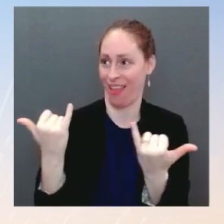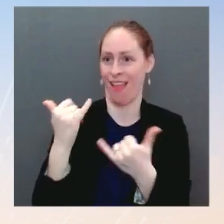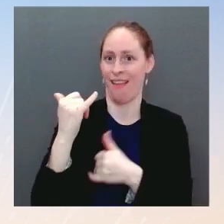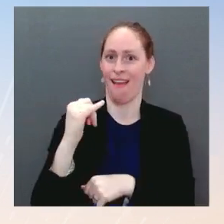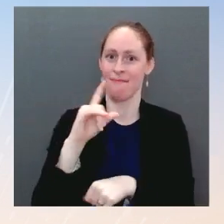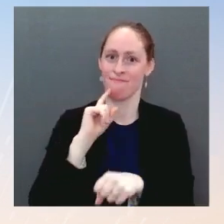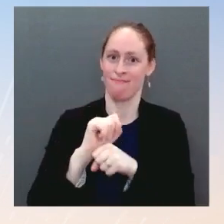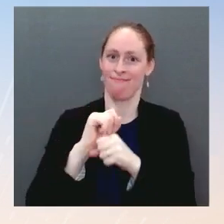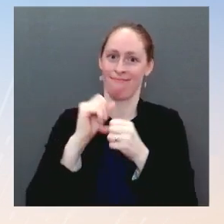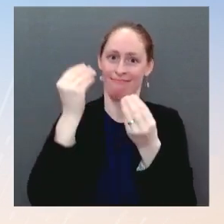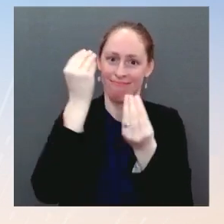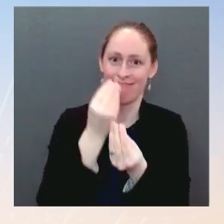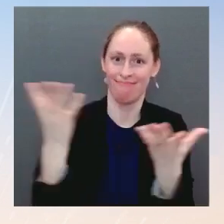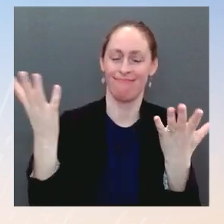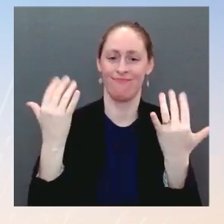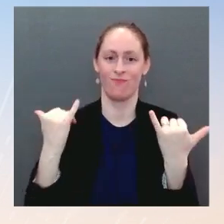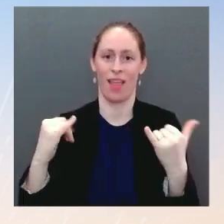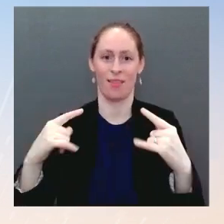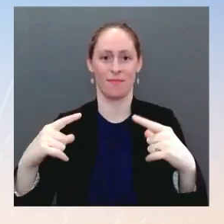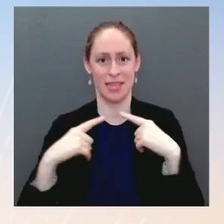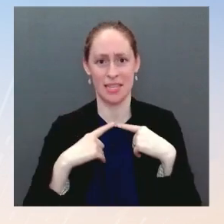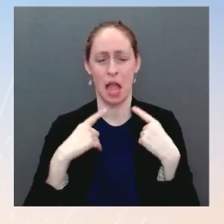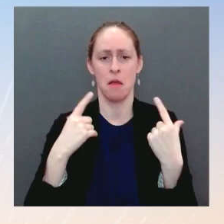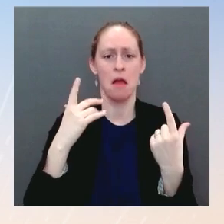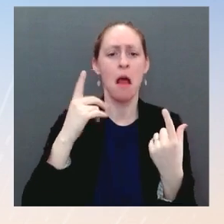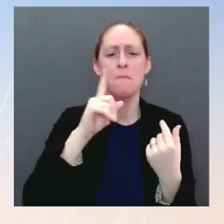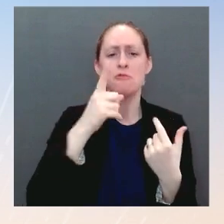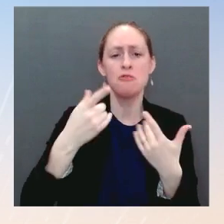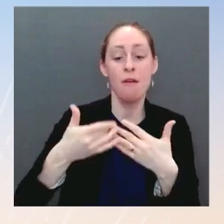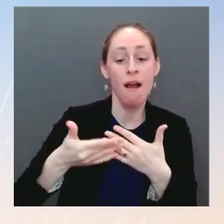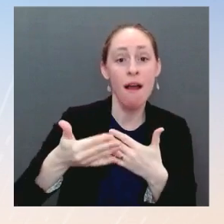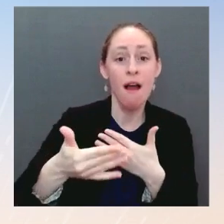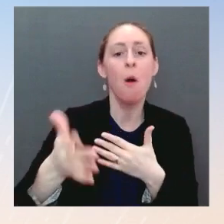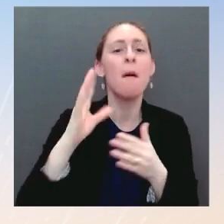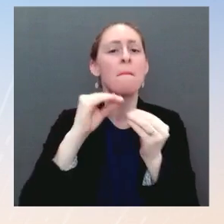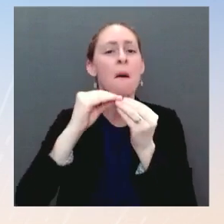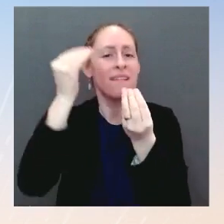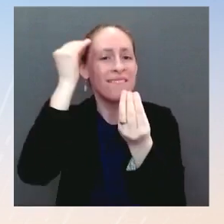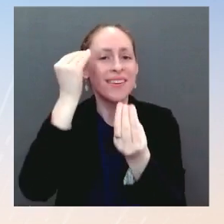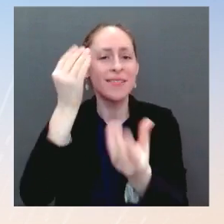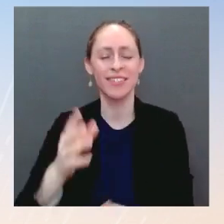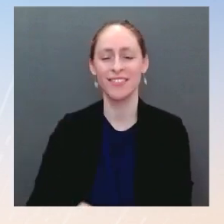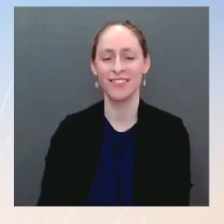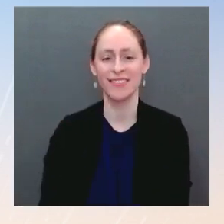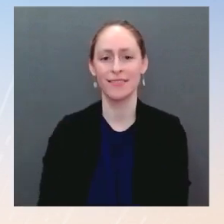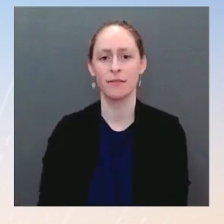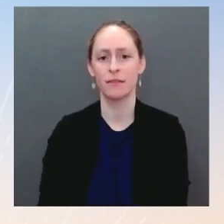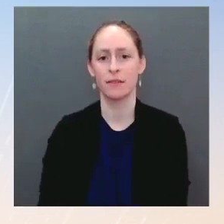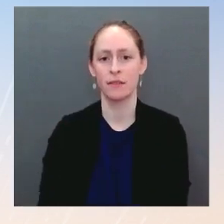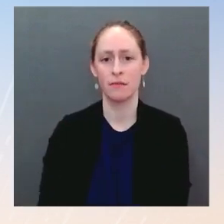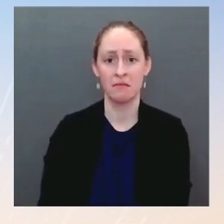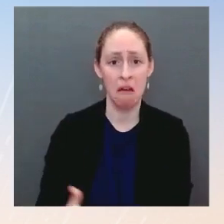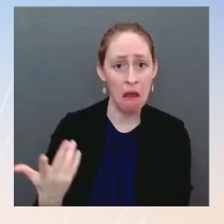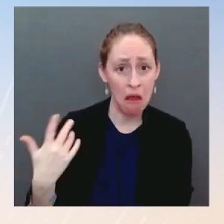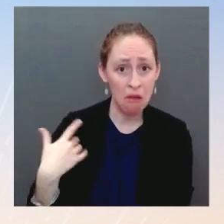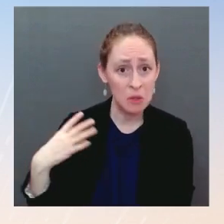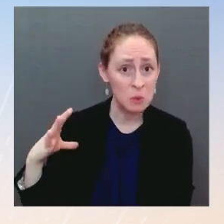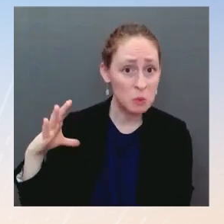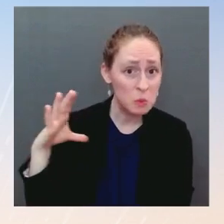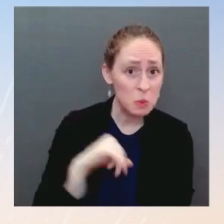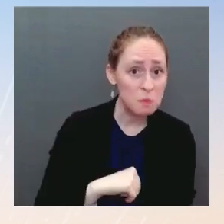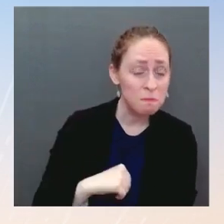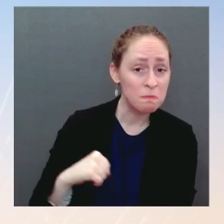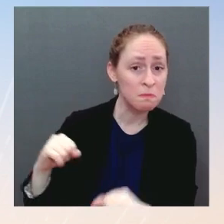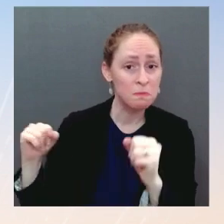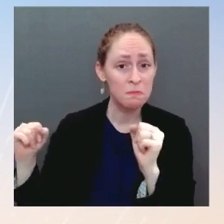days as that process commences. I believe there's been some of those conversations have already taken place, I imagine, in some form, right? So, can you take in mind? Ms. certainly groups. Like, what does